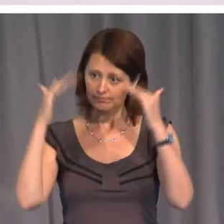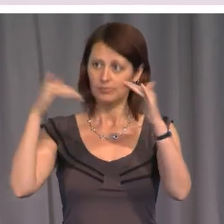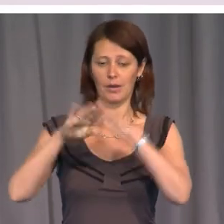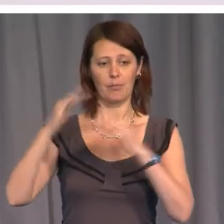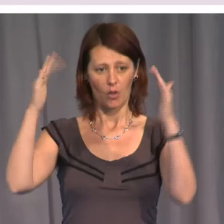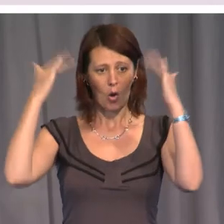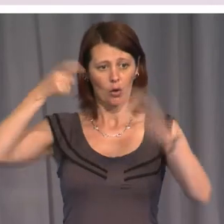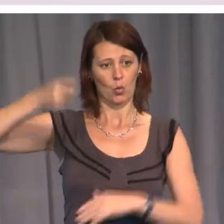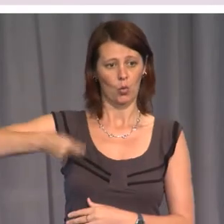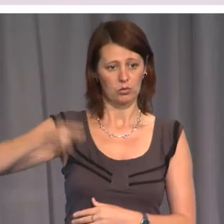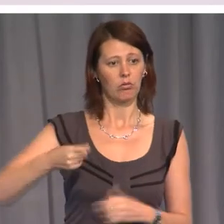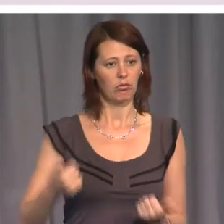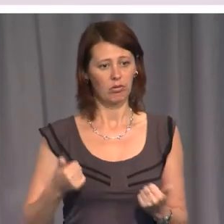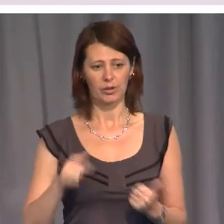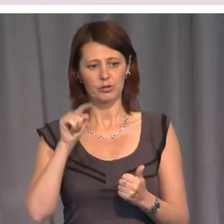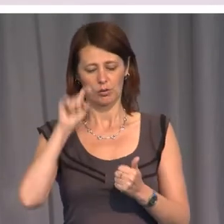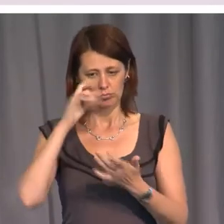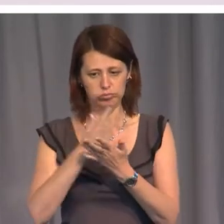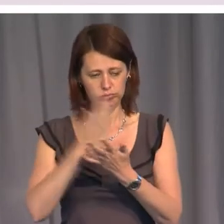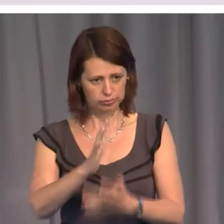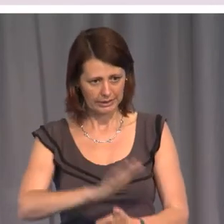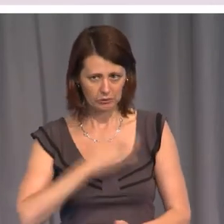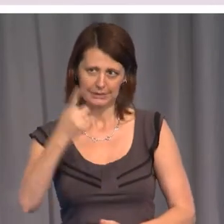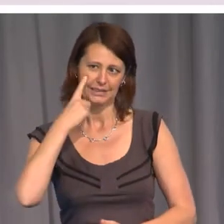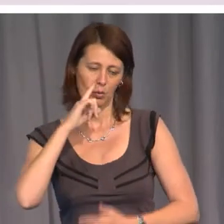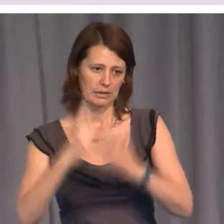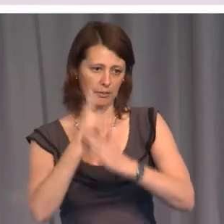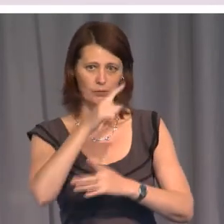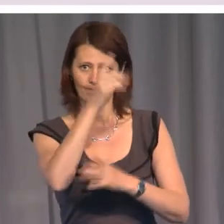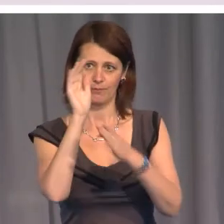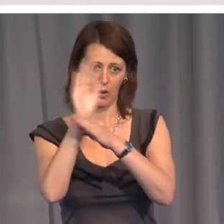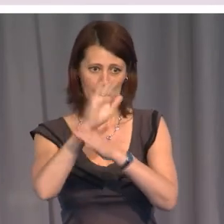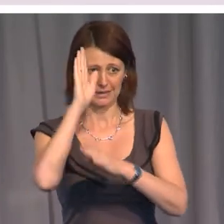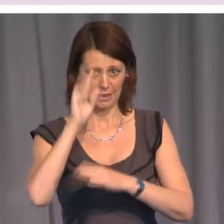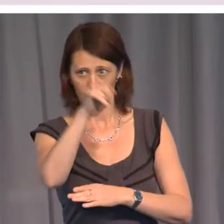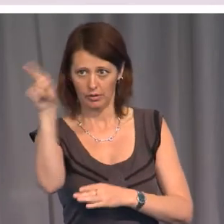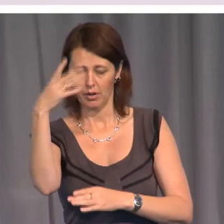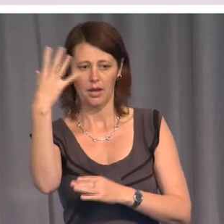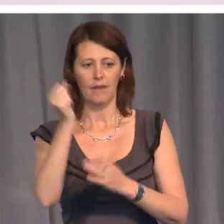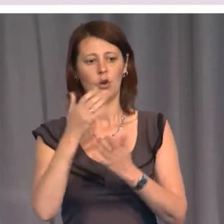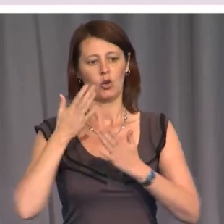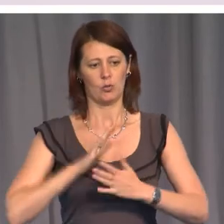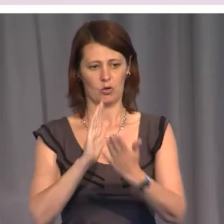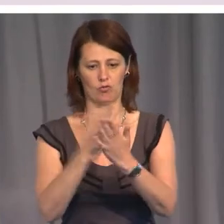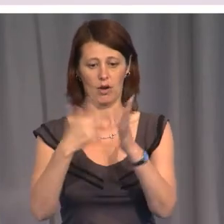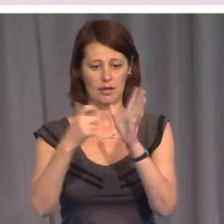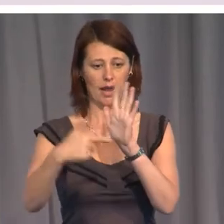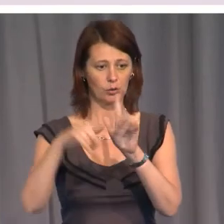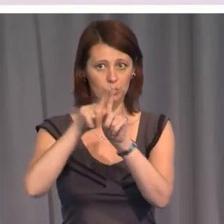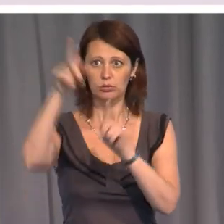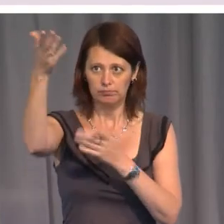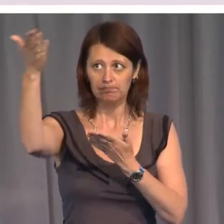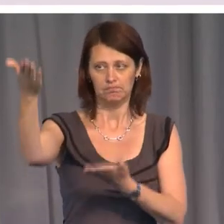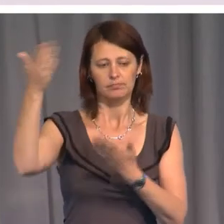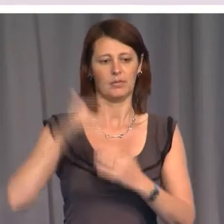is of increasing interest to overseas countries which, of course, have a Human Rights Act in place. Your